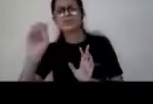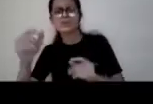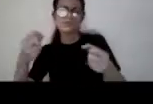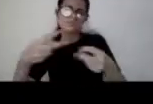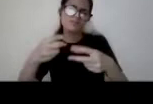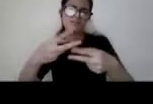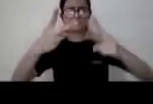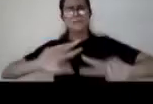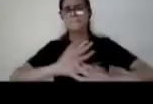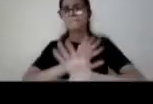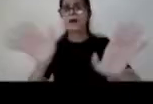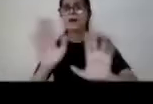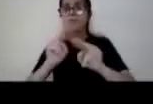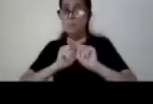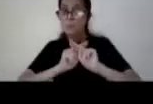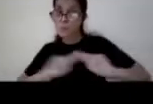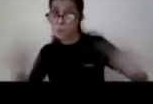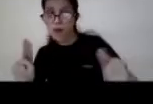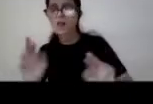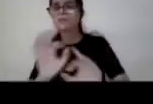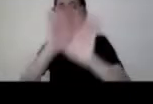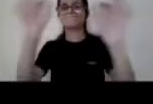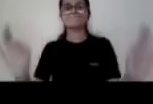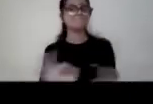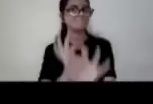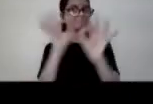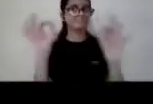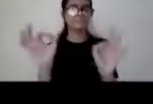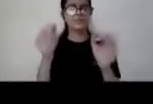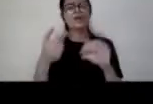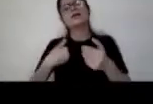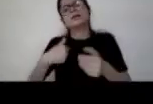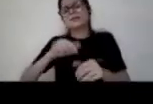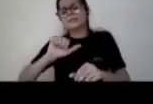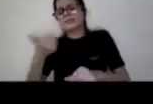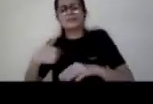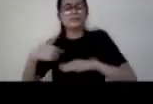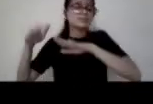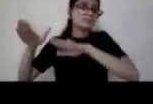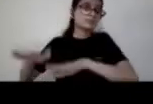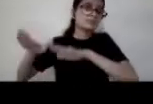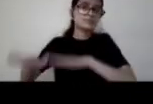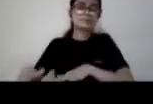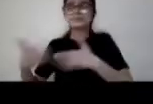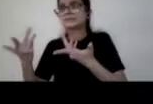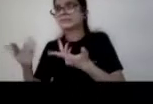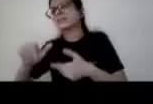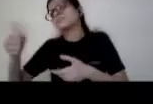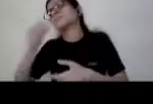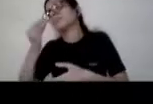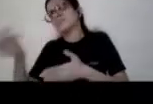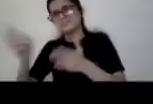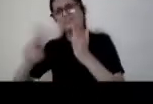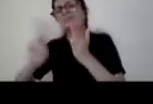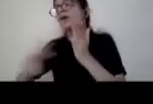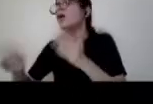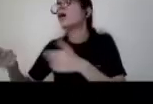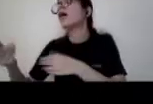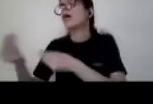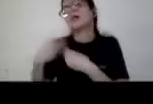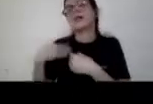format for all the rest we were always dependent on somebody else to directly read that text out to us